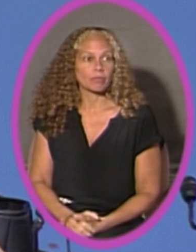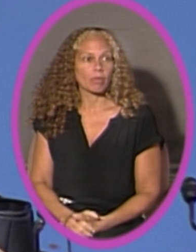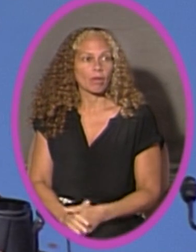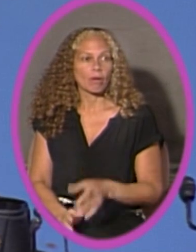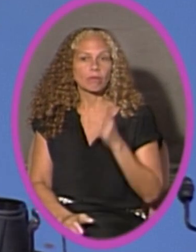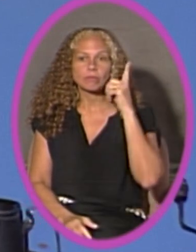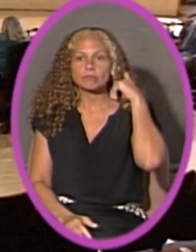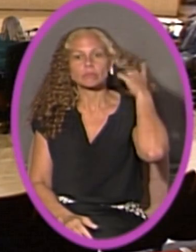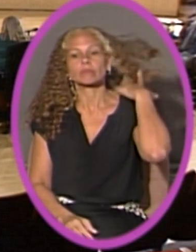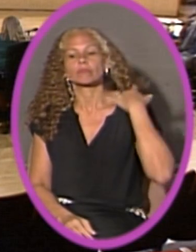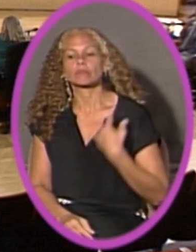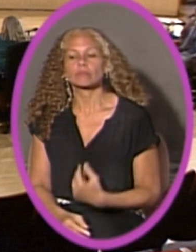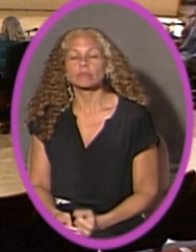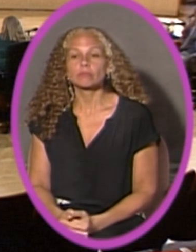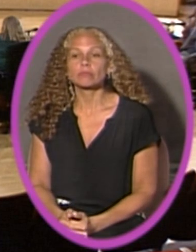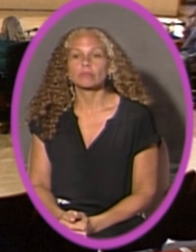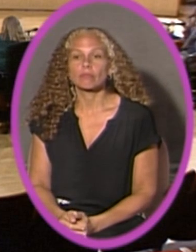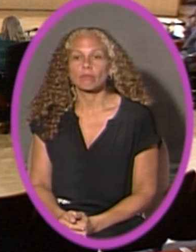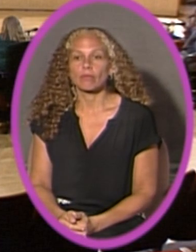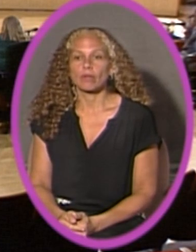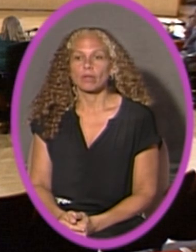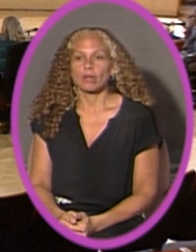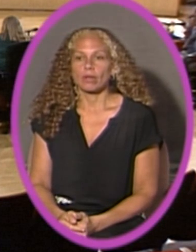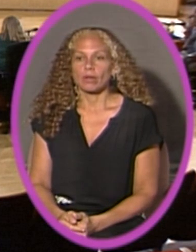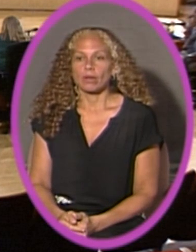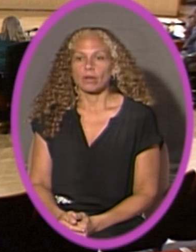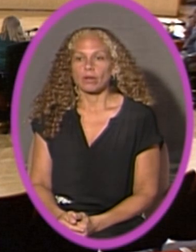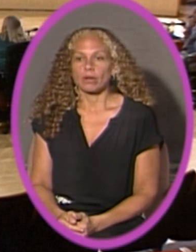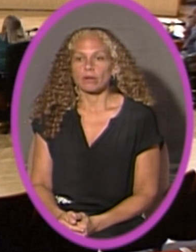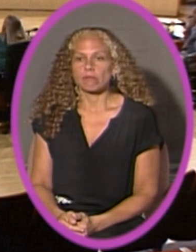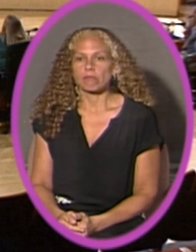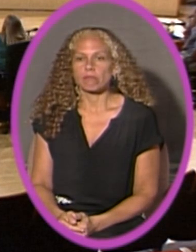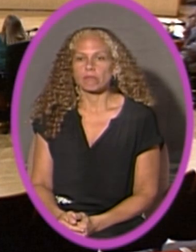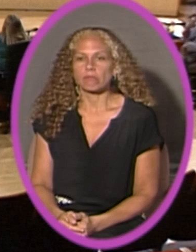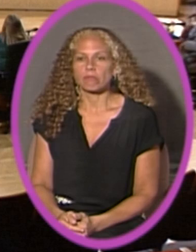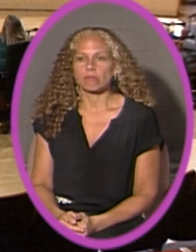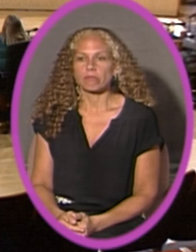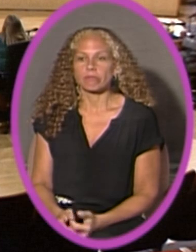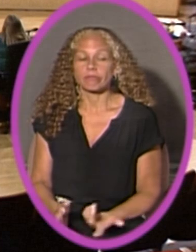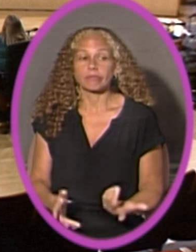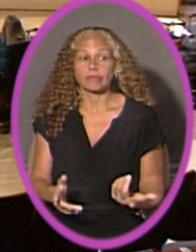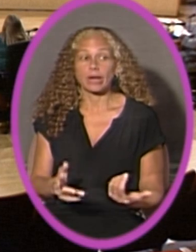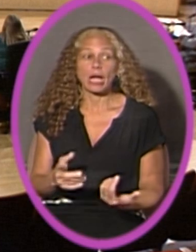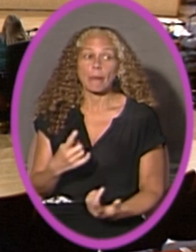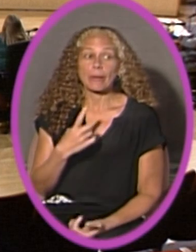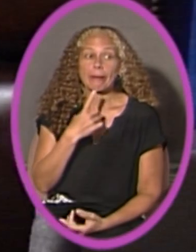Thank you. Ms. Regalado. Thank you. Thank you. I'm going to miss you, Martha.